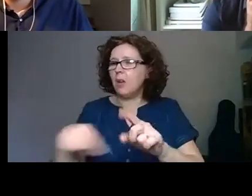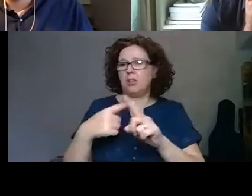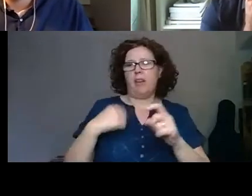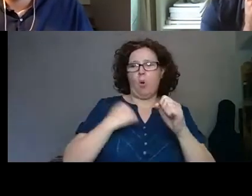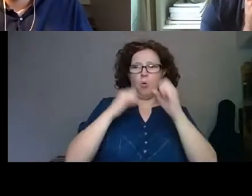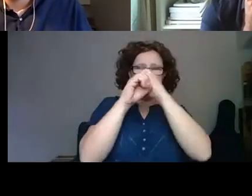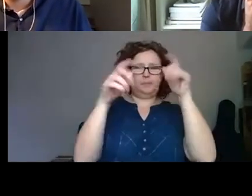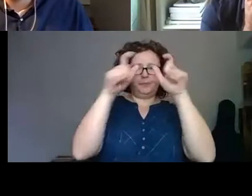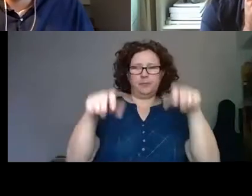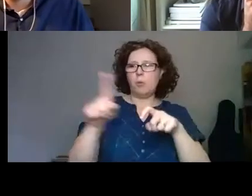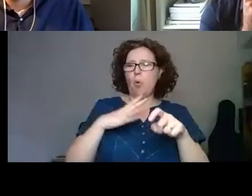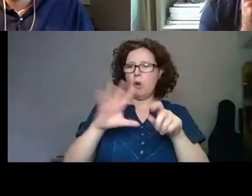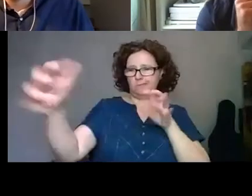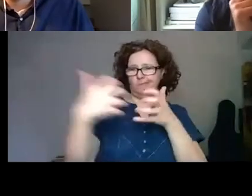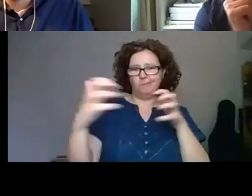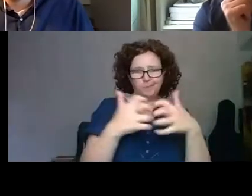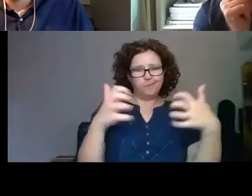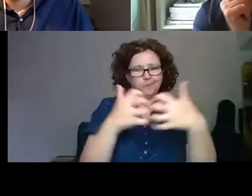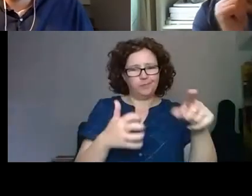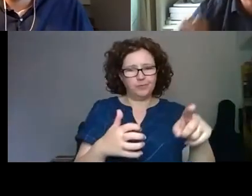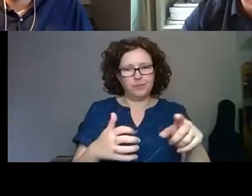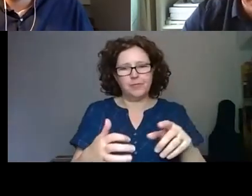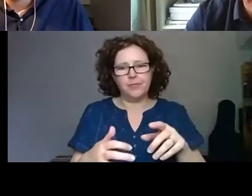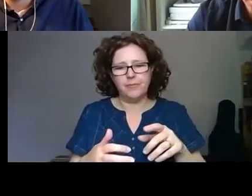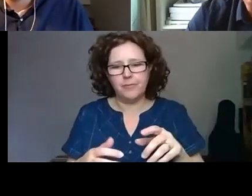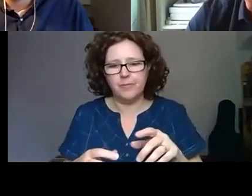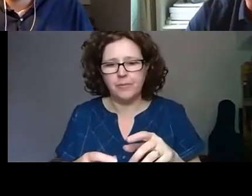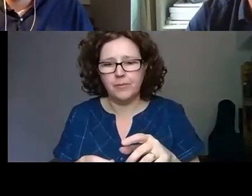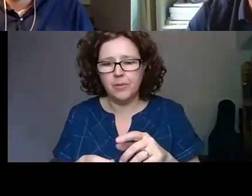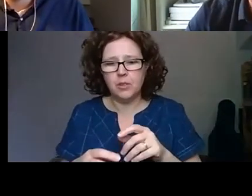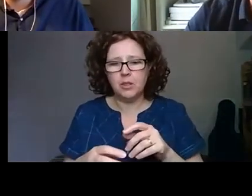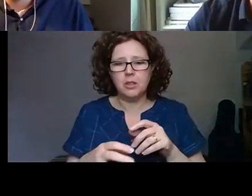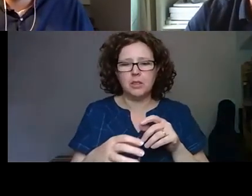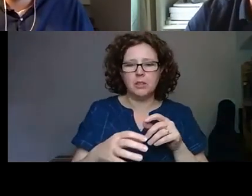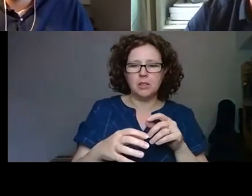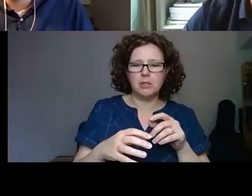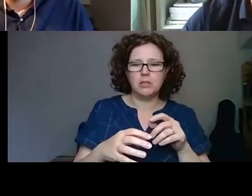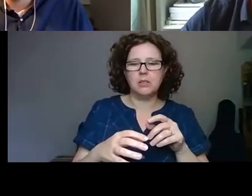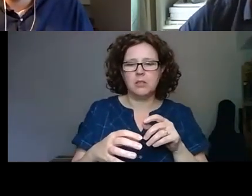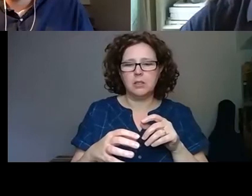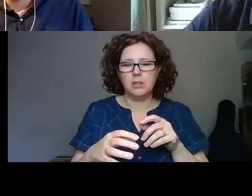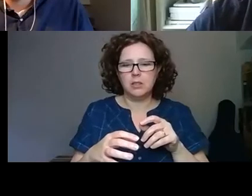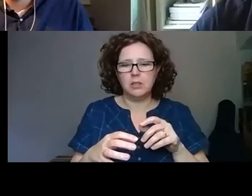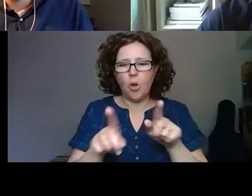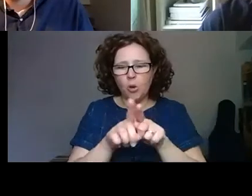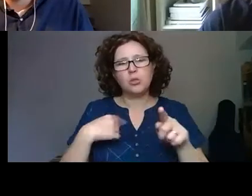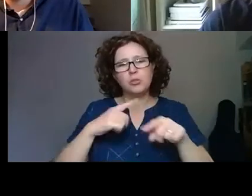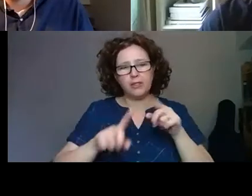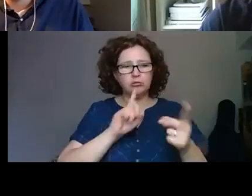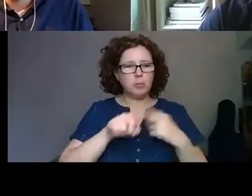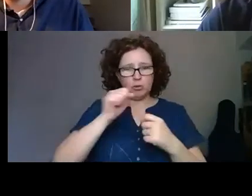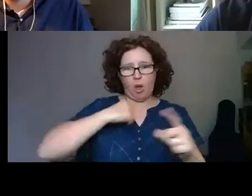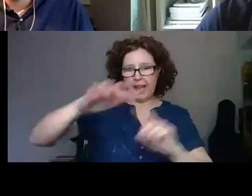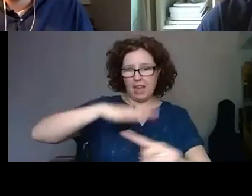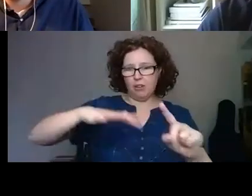our kind of contact response to the context of the Pole River Delta region, which was open,